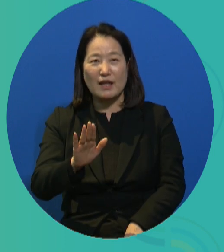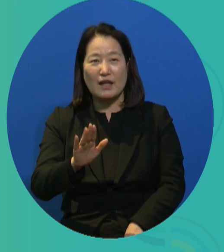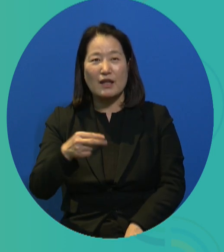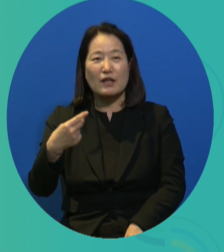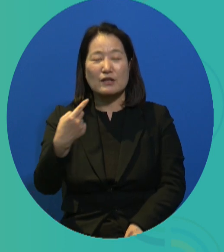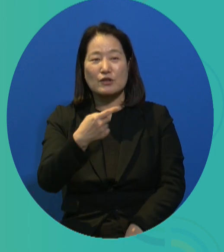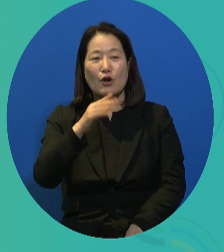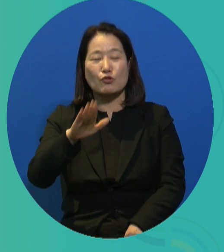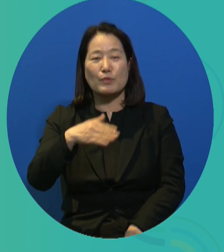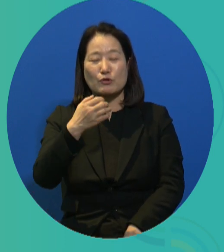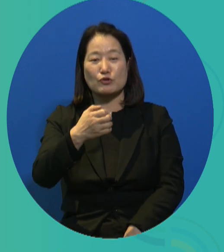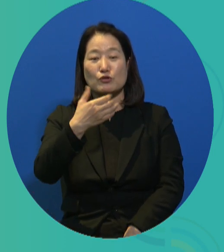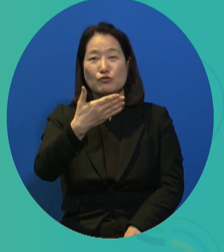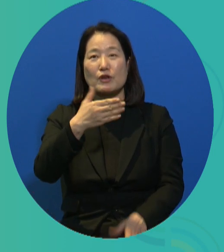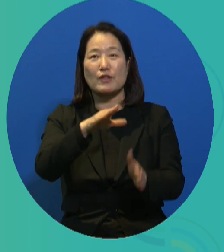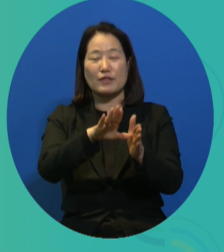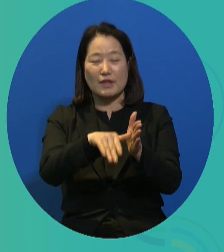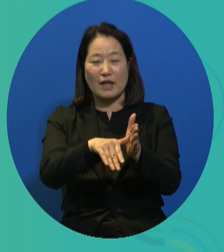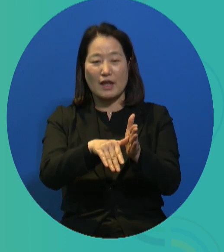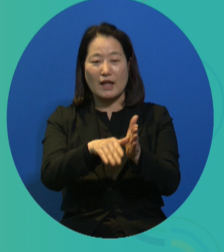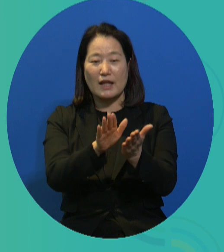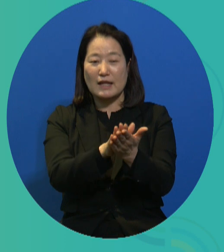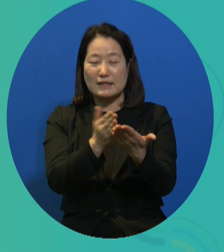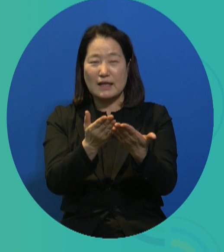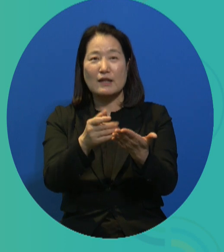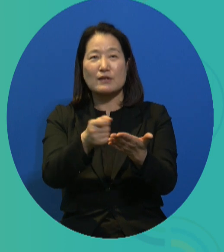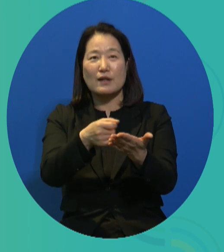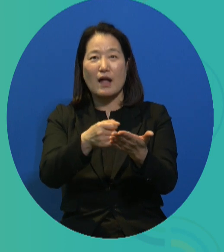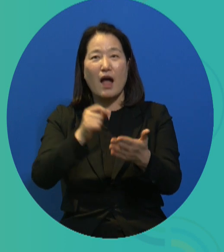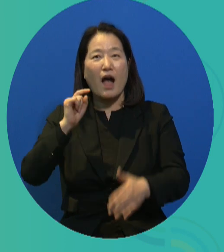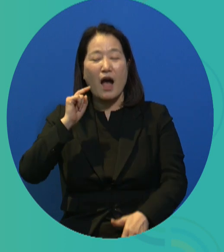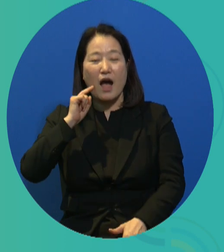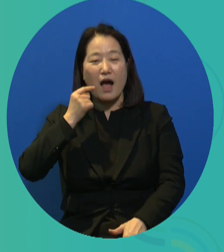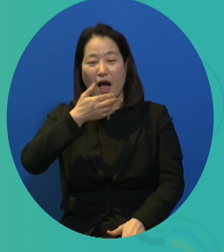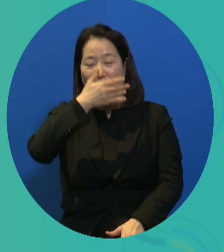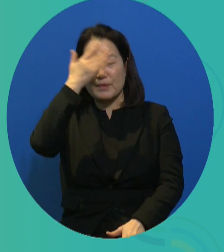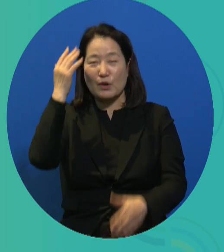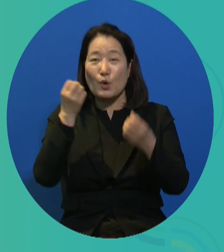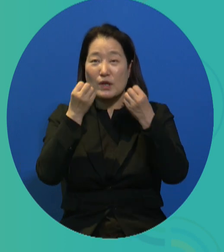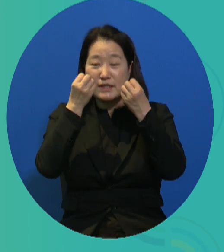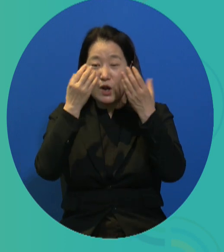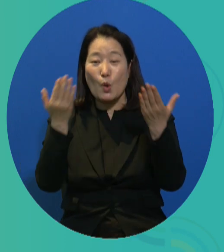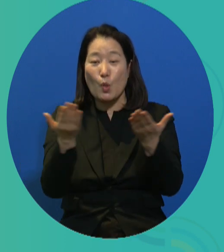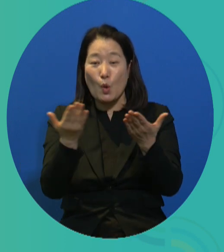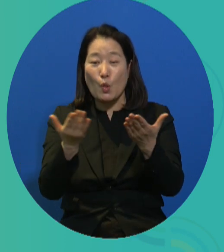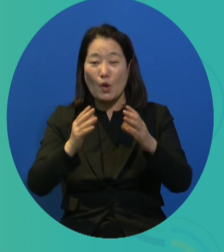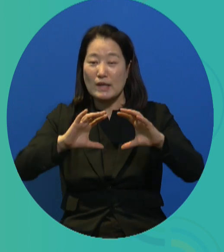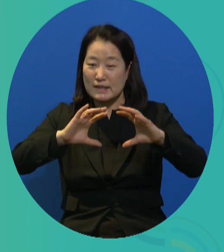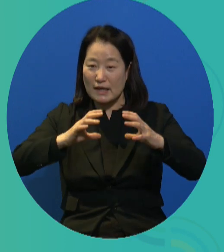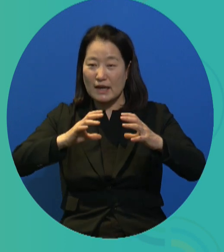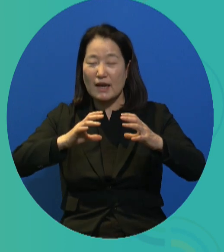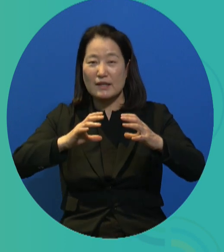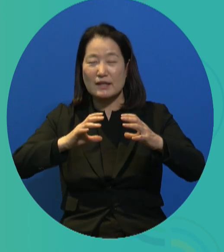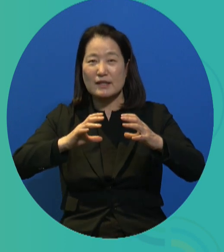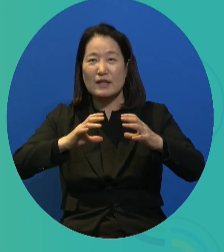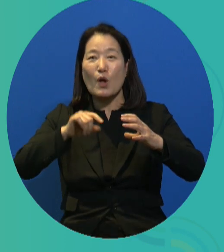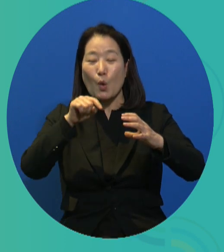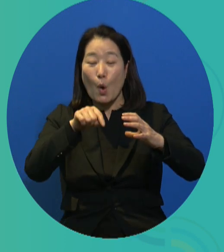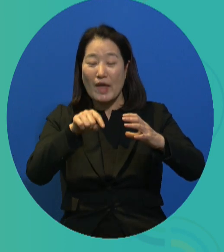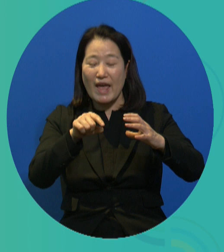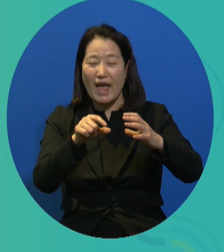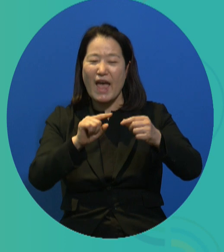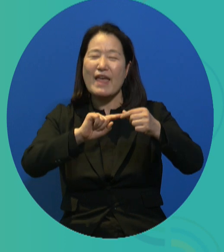society. In 1999, Beck wrote a book called Shonen New